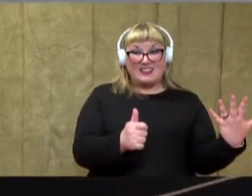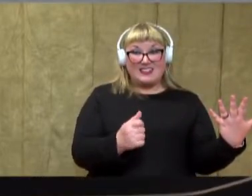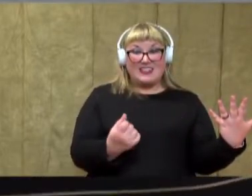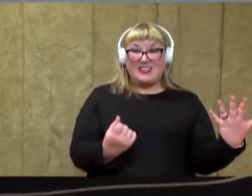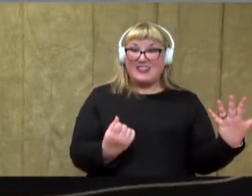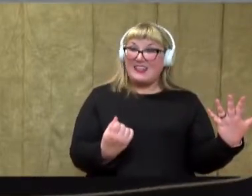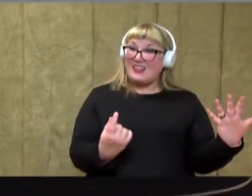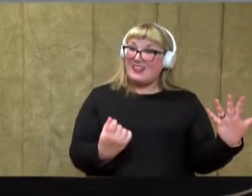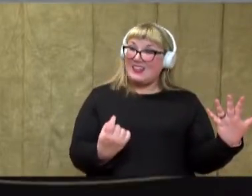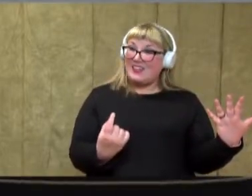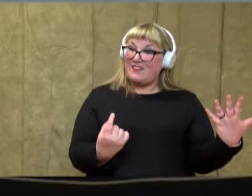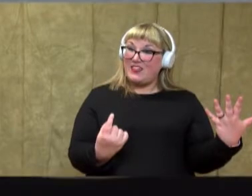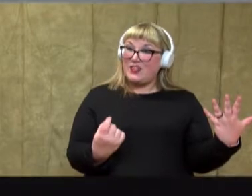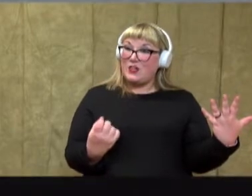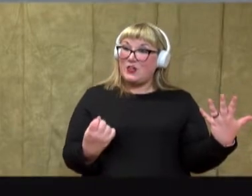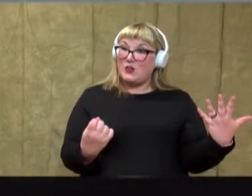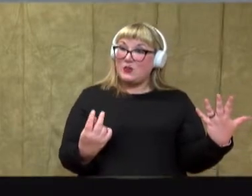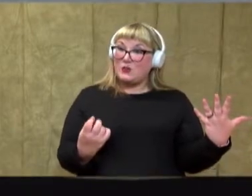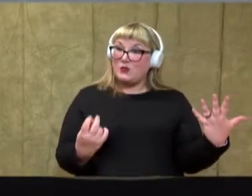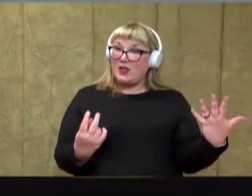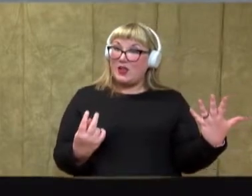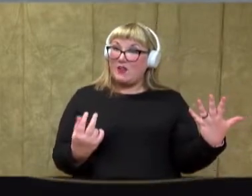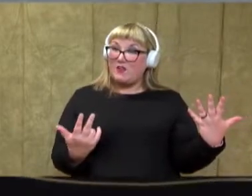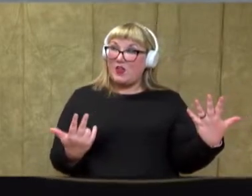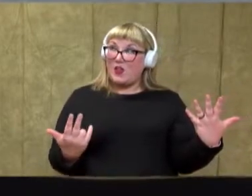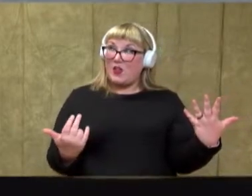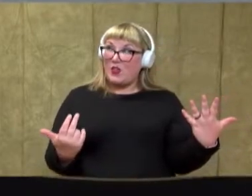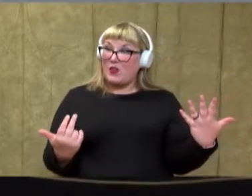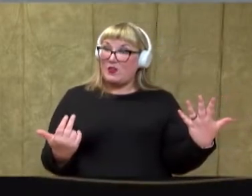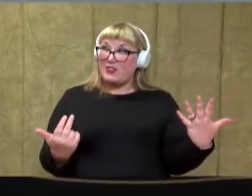10, 11, 12,